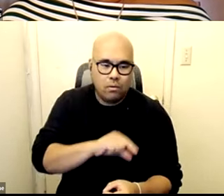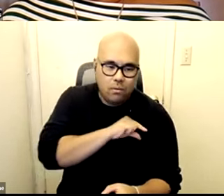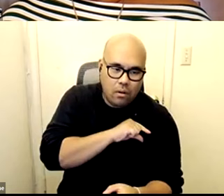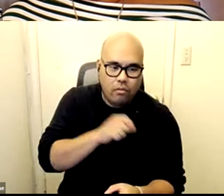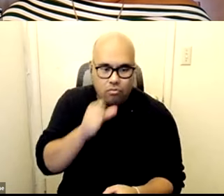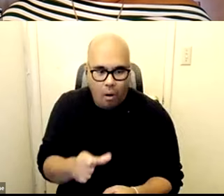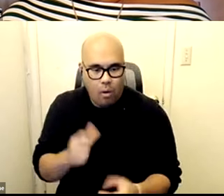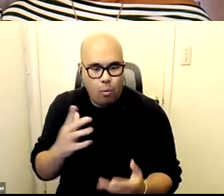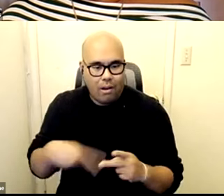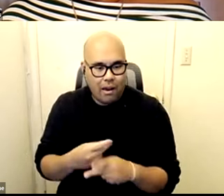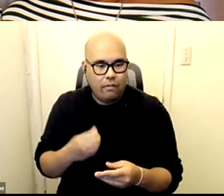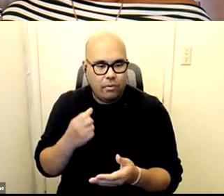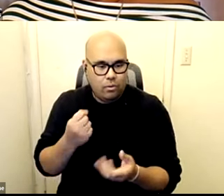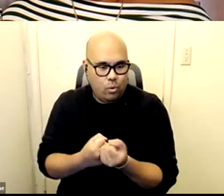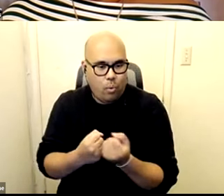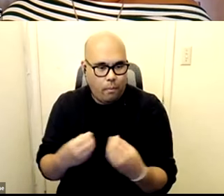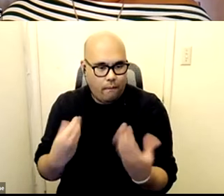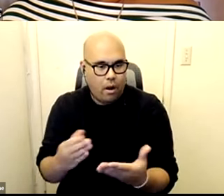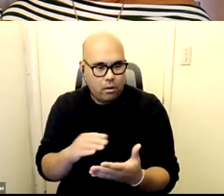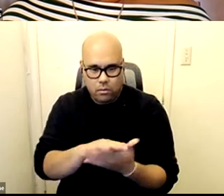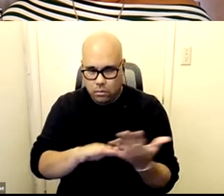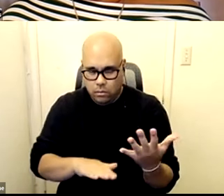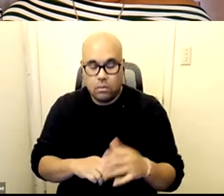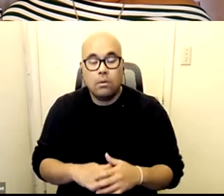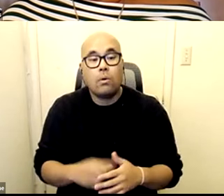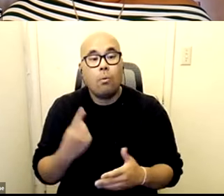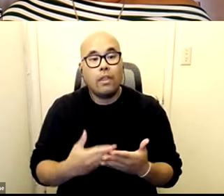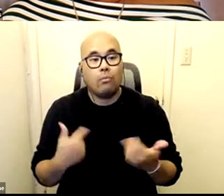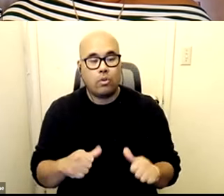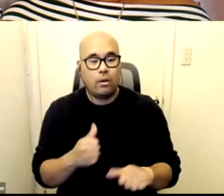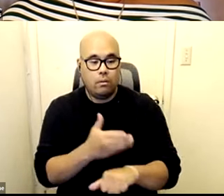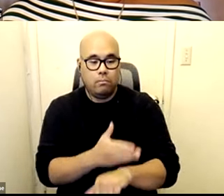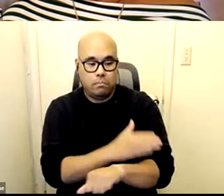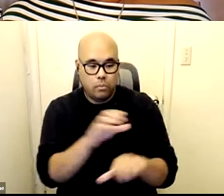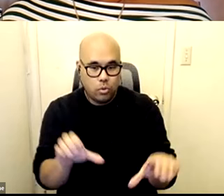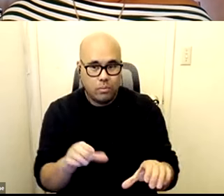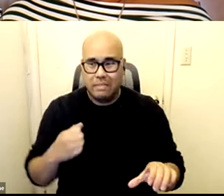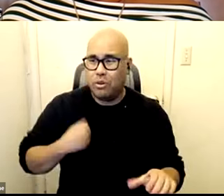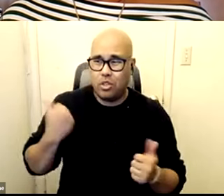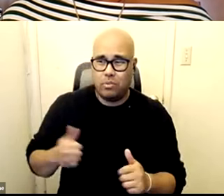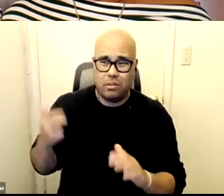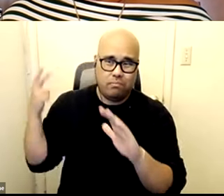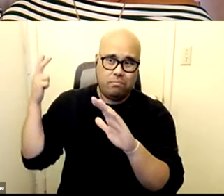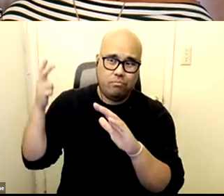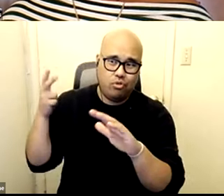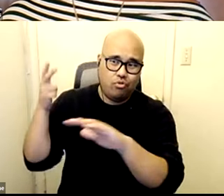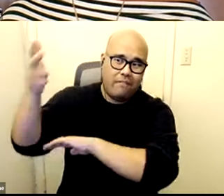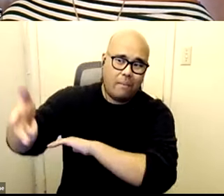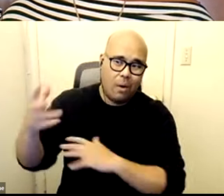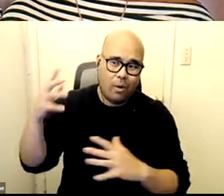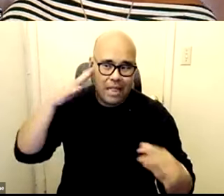and so one thing that we've been trying to work on is um sorry someone's driving by with loud music right now